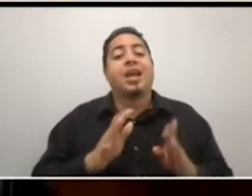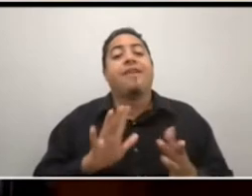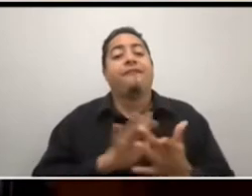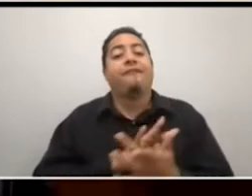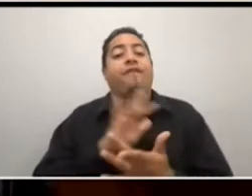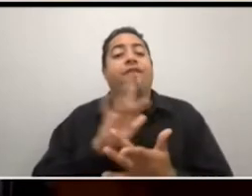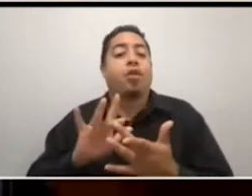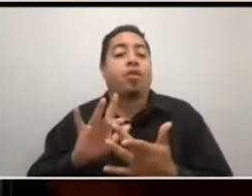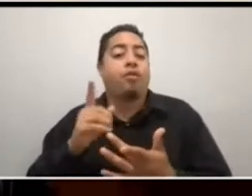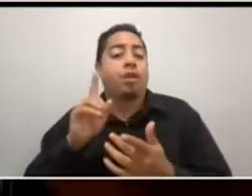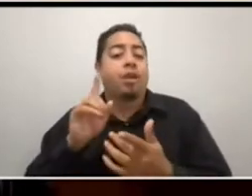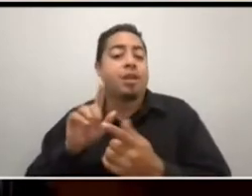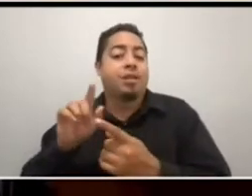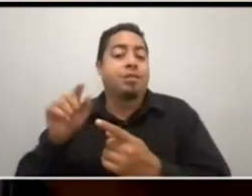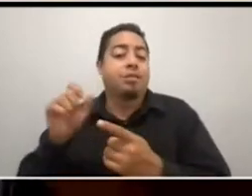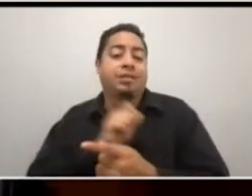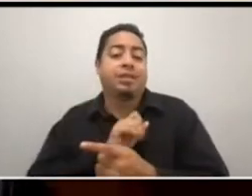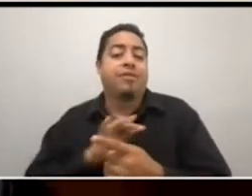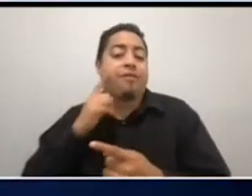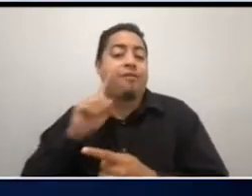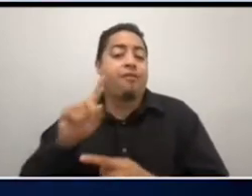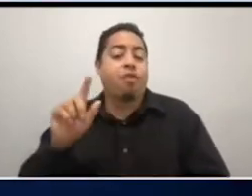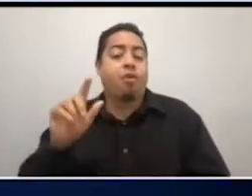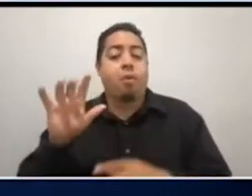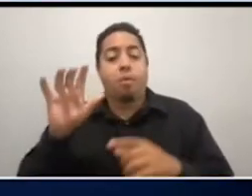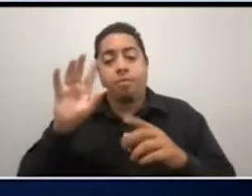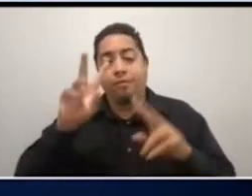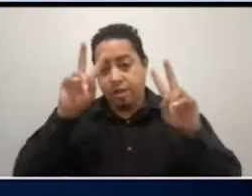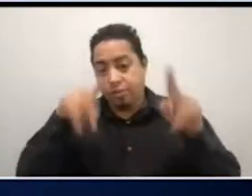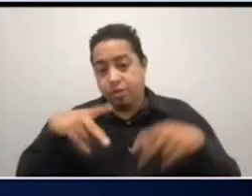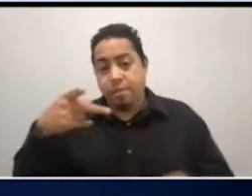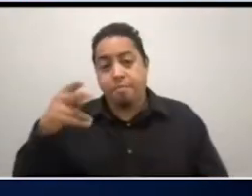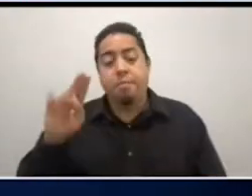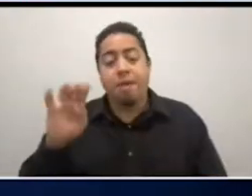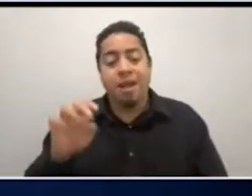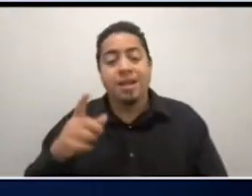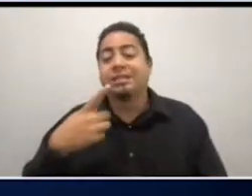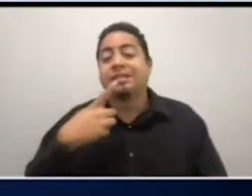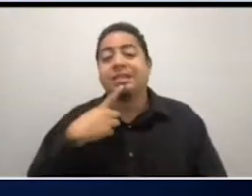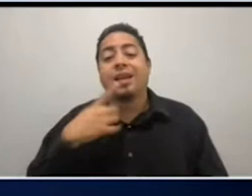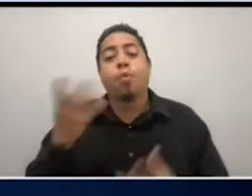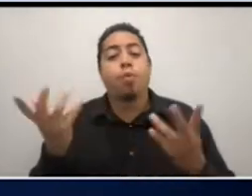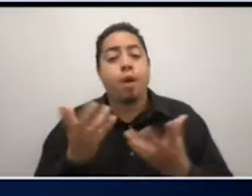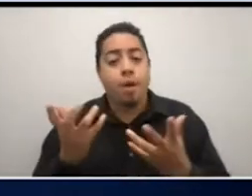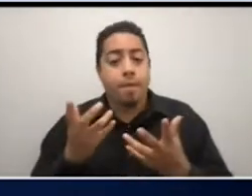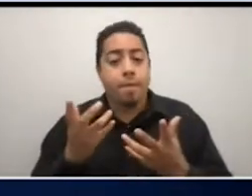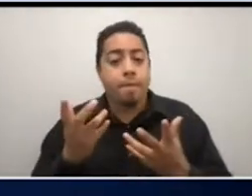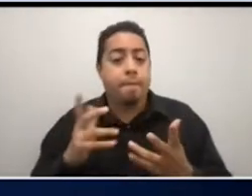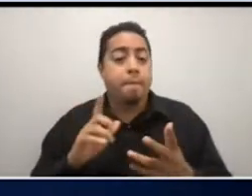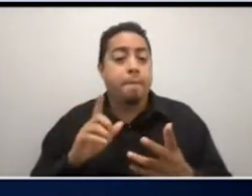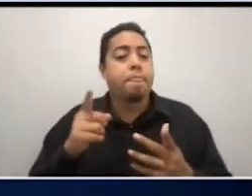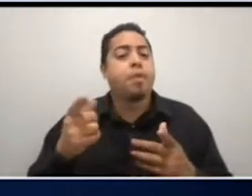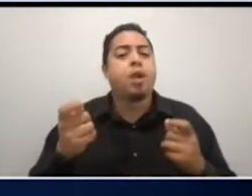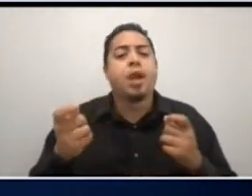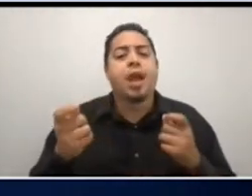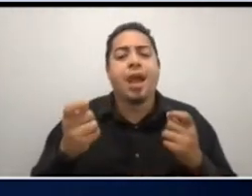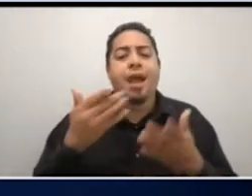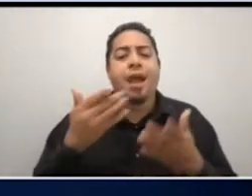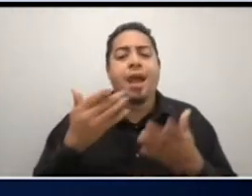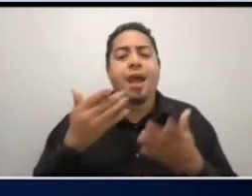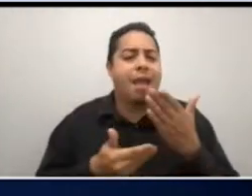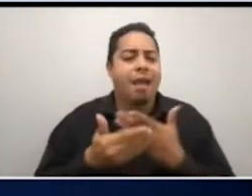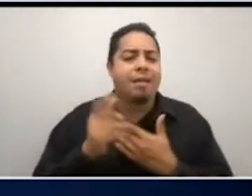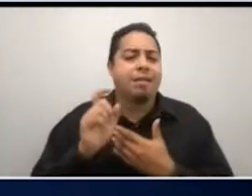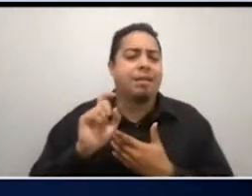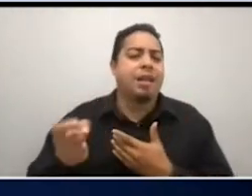Pence just minutes before the beginning of the joint session. This staffer stated that Senator Johnson wished to hand deliver to the Vice President the fake